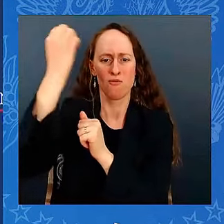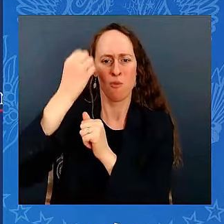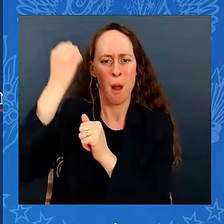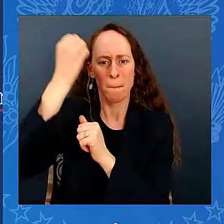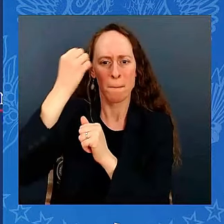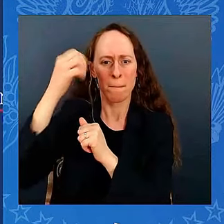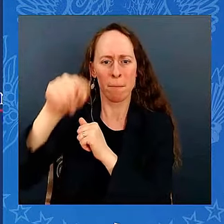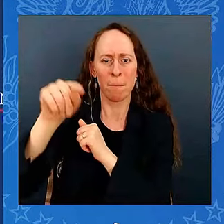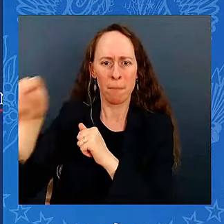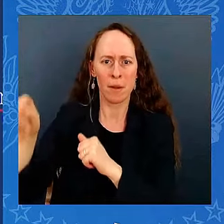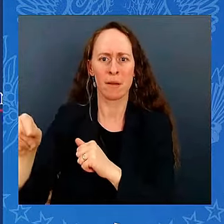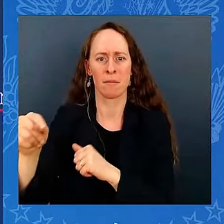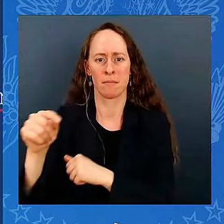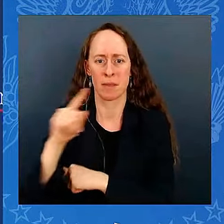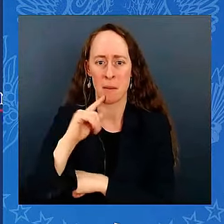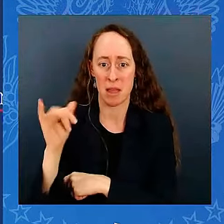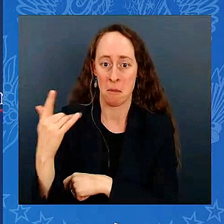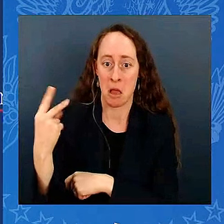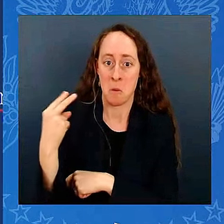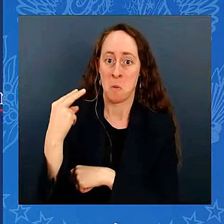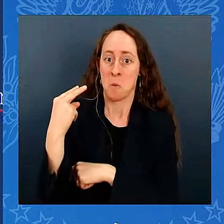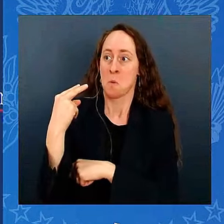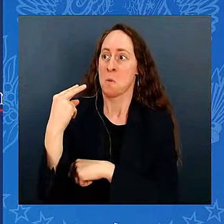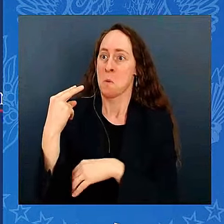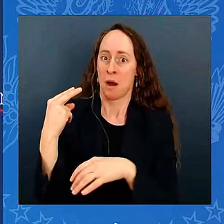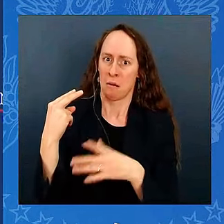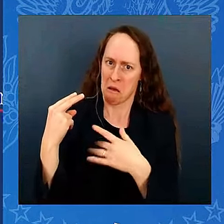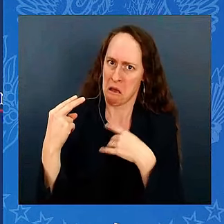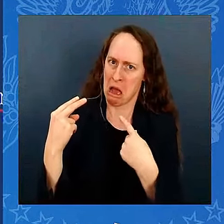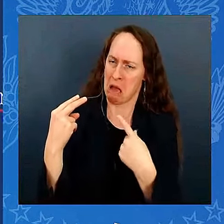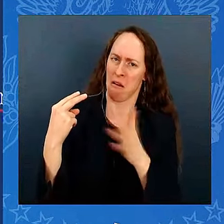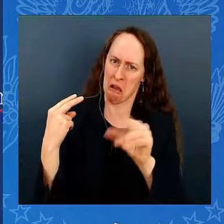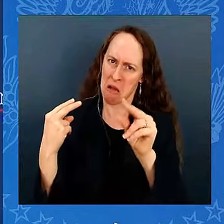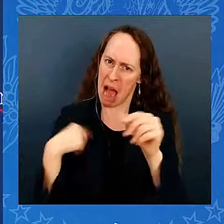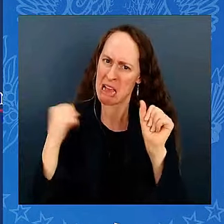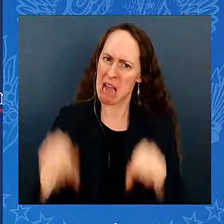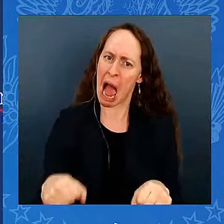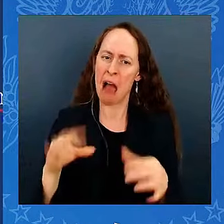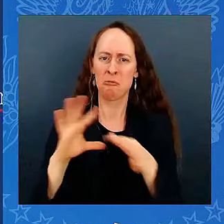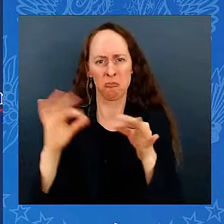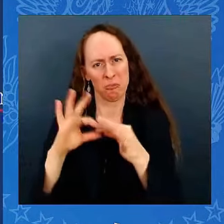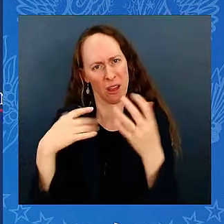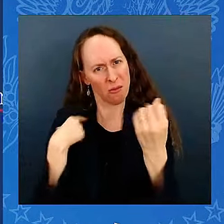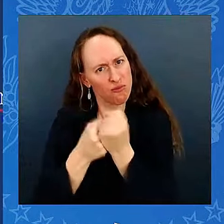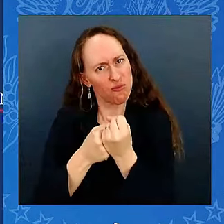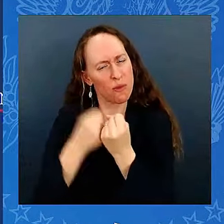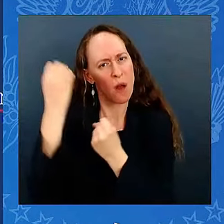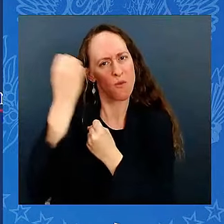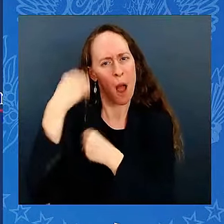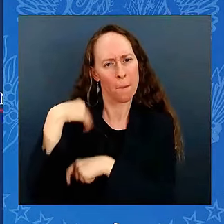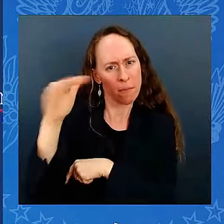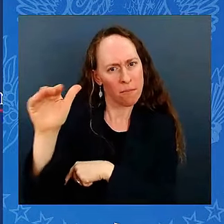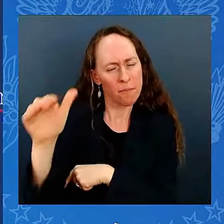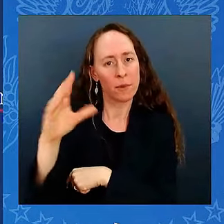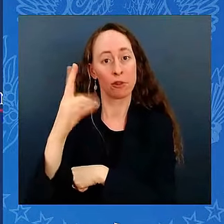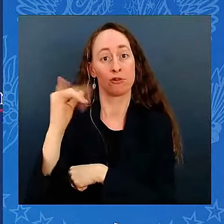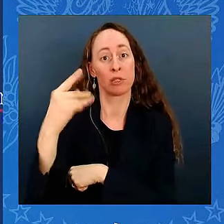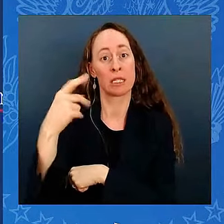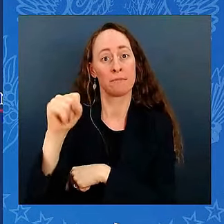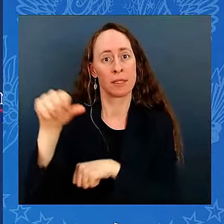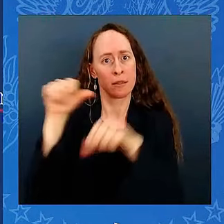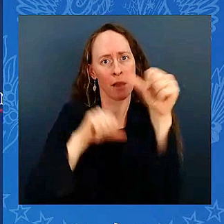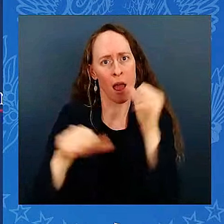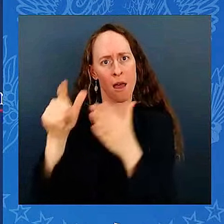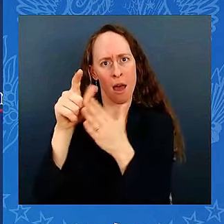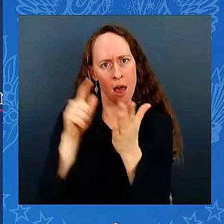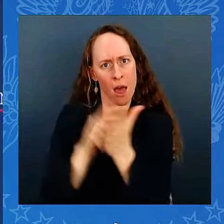That's why I literally wrote and signed the Chips and Science Act to bring manufacturing back home and so much more.